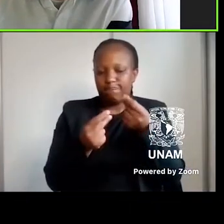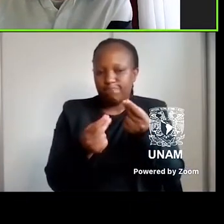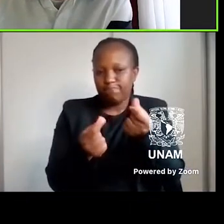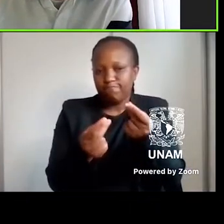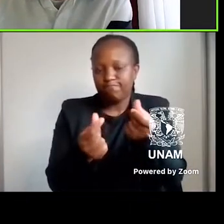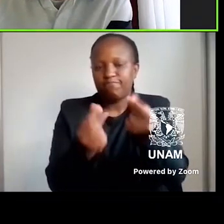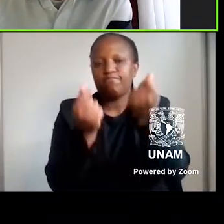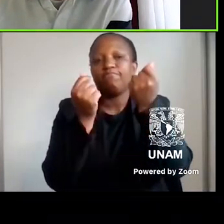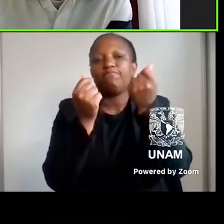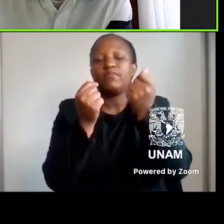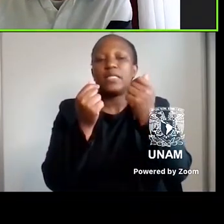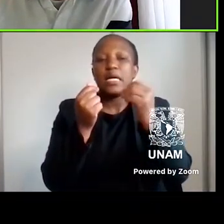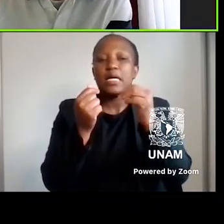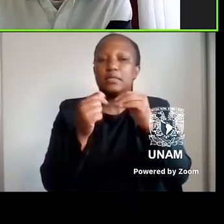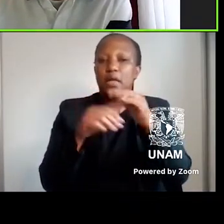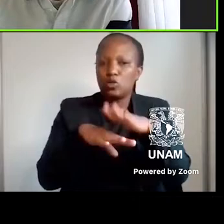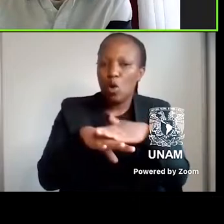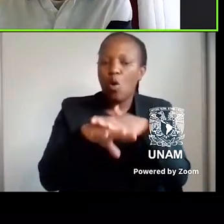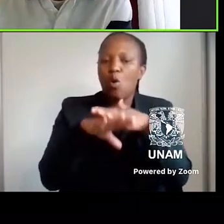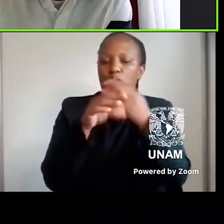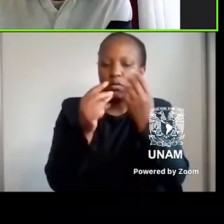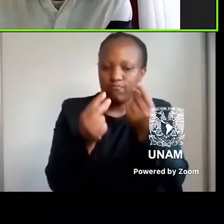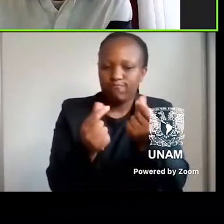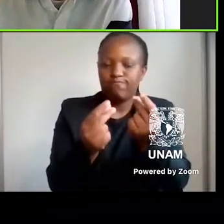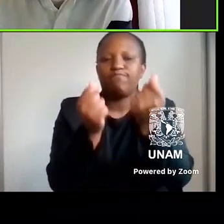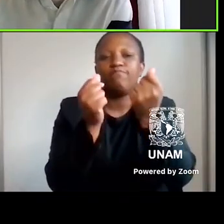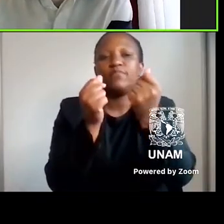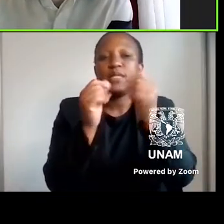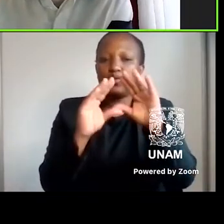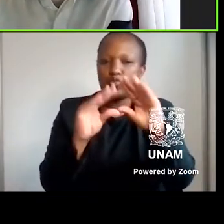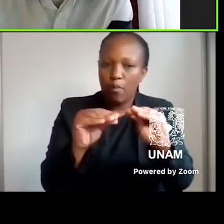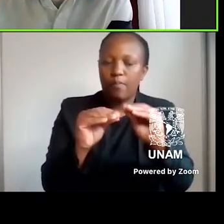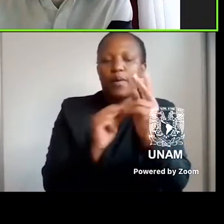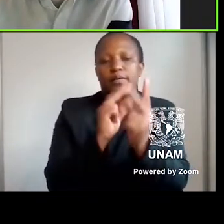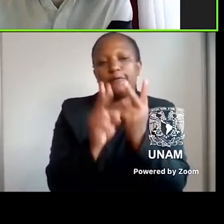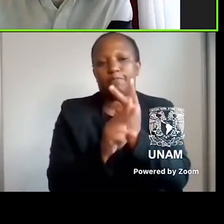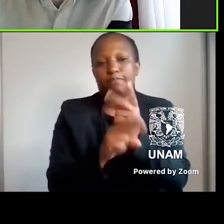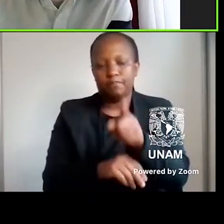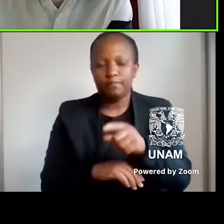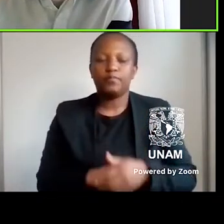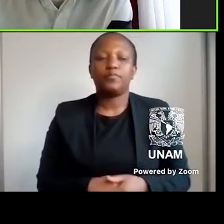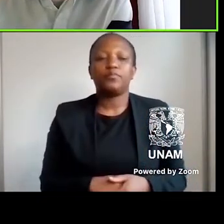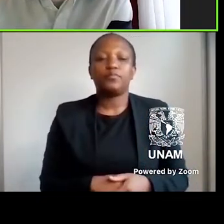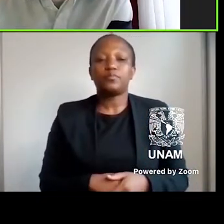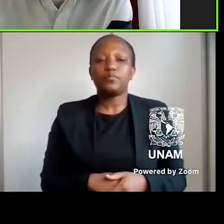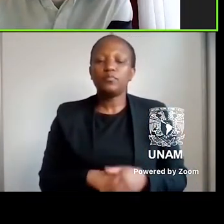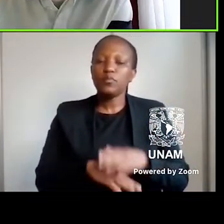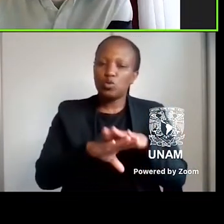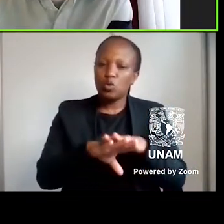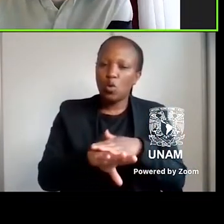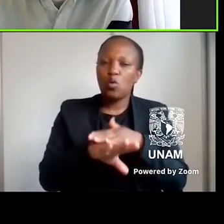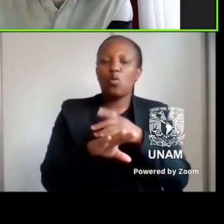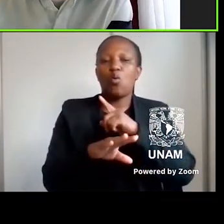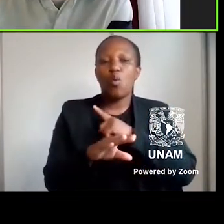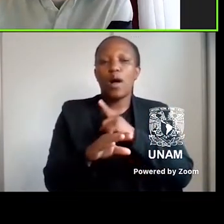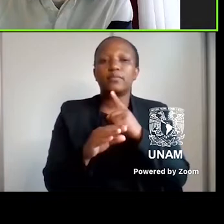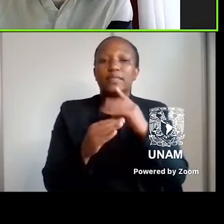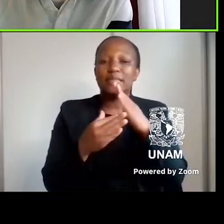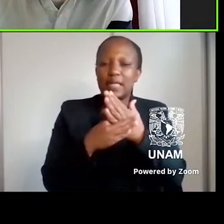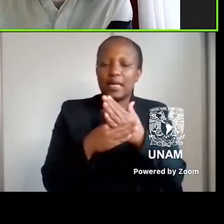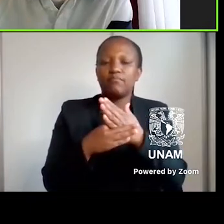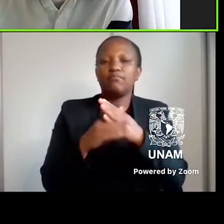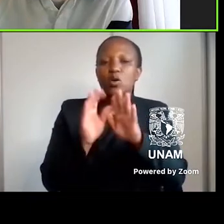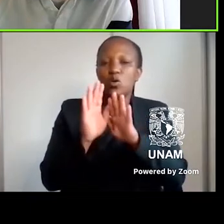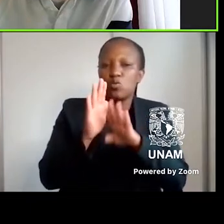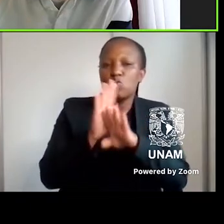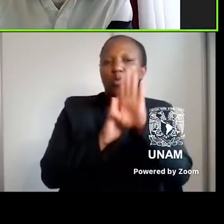stalls, and it seems to speed up again before it stalls. Yet waiting need not always be a sign of interrupted growth, as we learn by the novel's